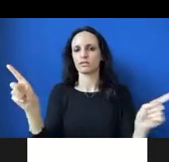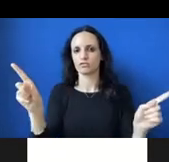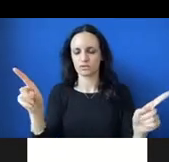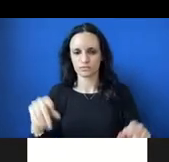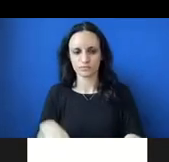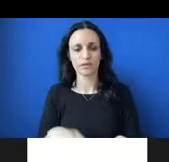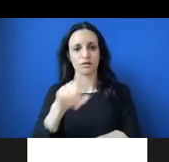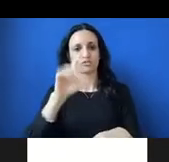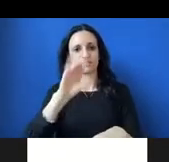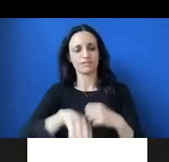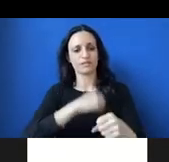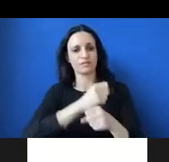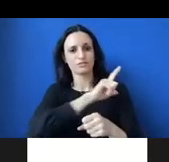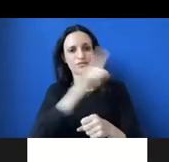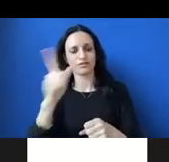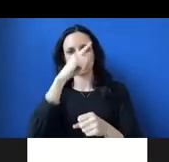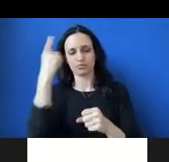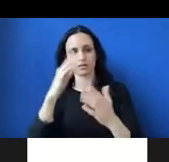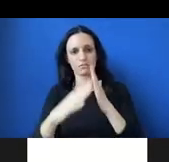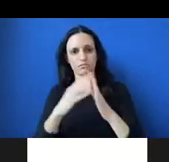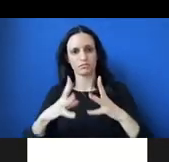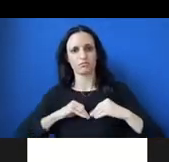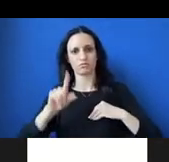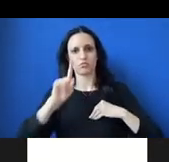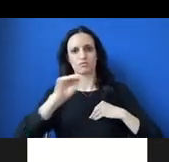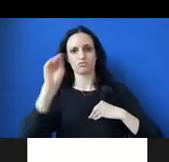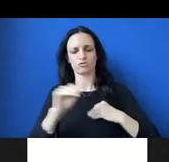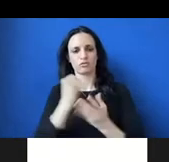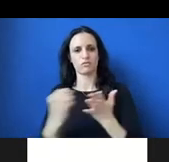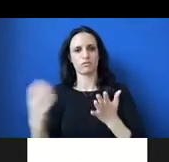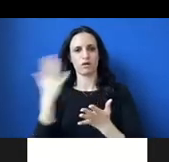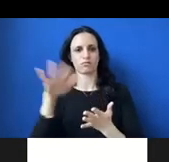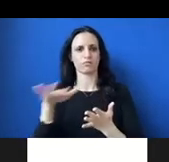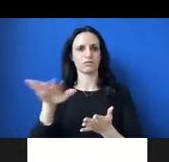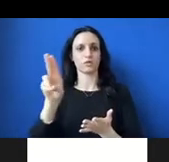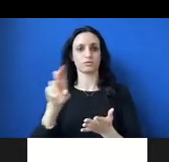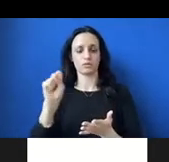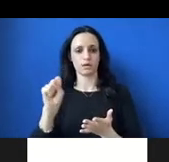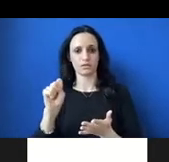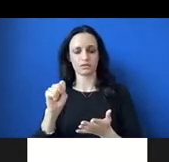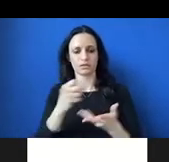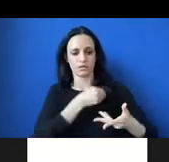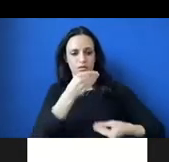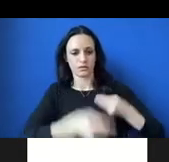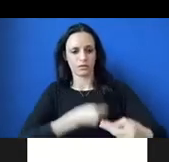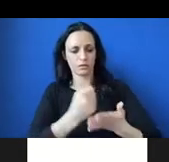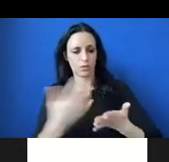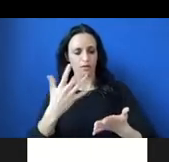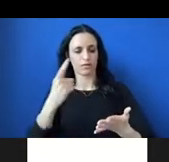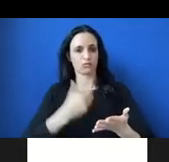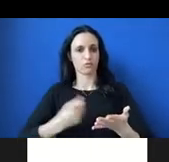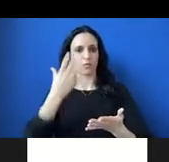later the black community only owns 1% of the wealth in the United States. Intergenerational wealth among white Americans today